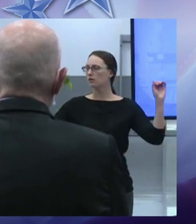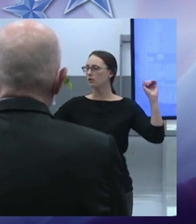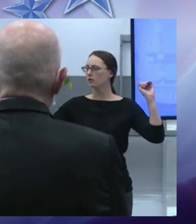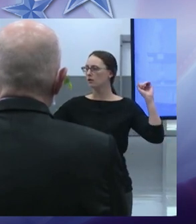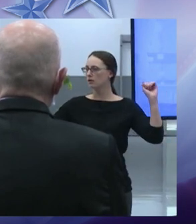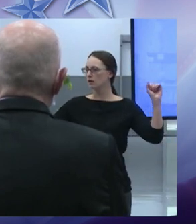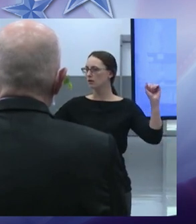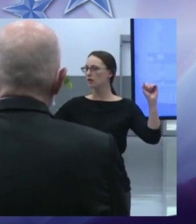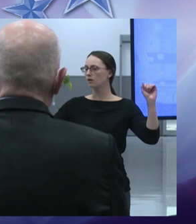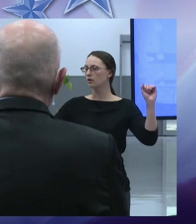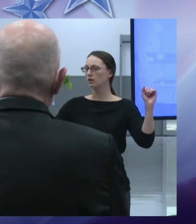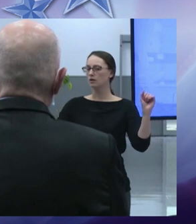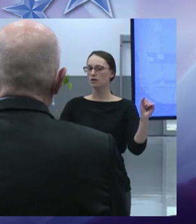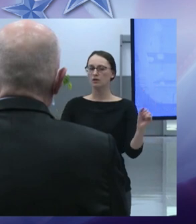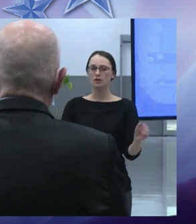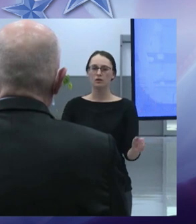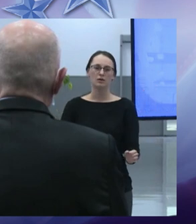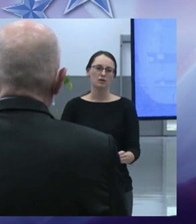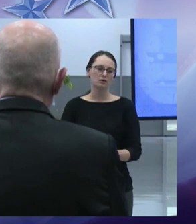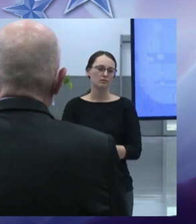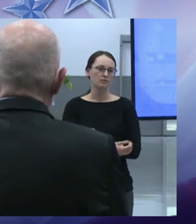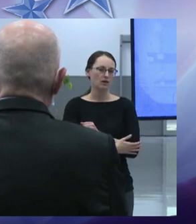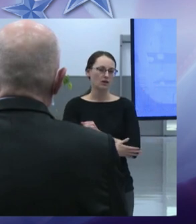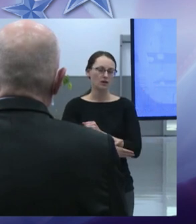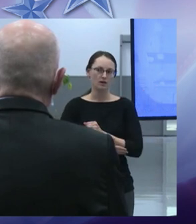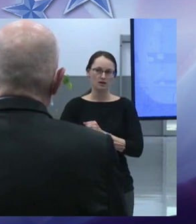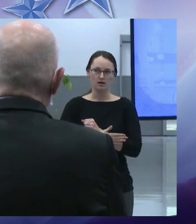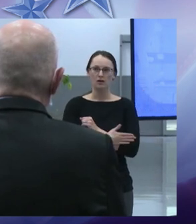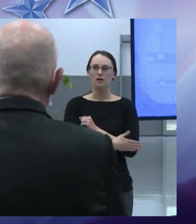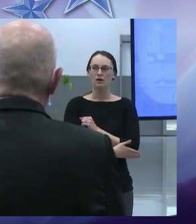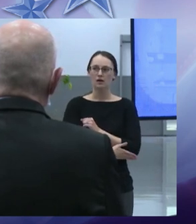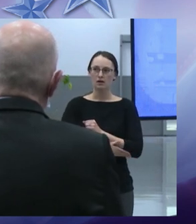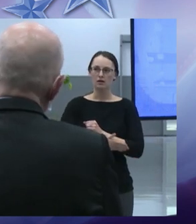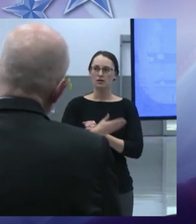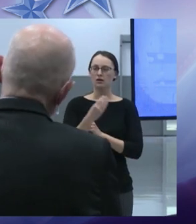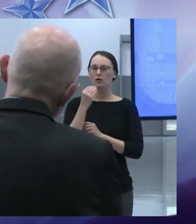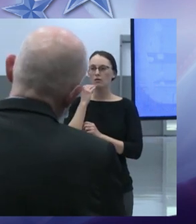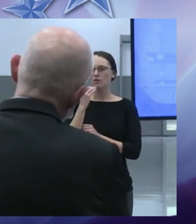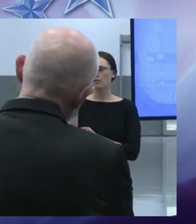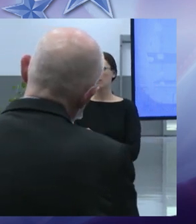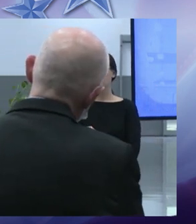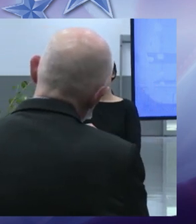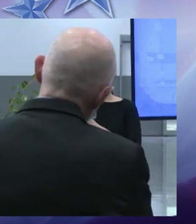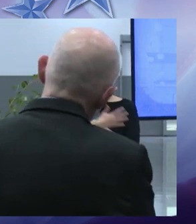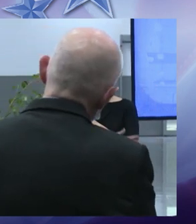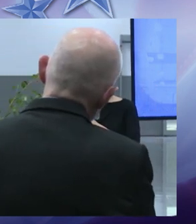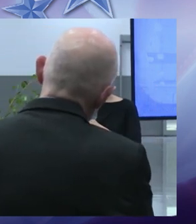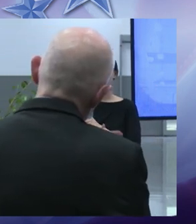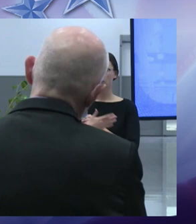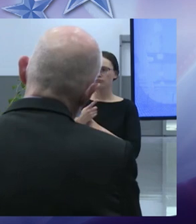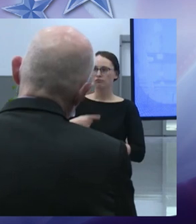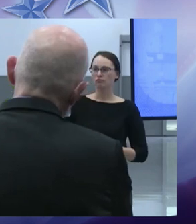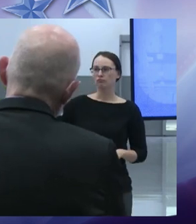and the home